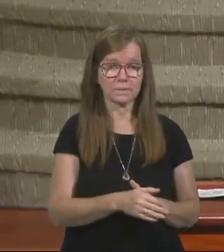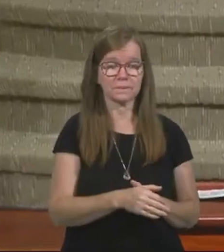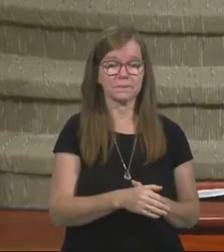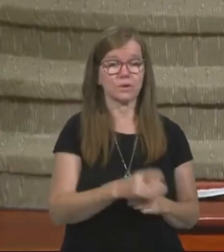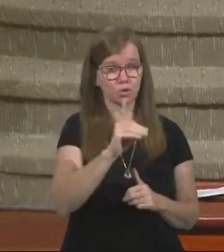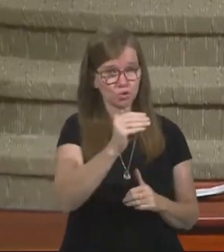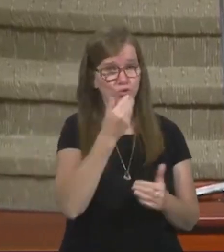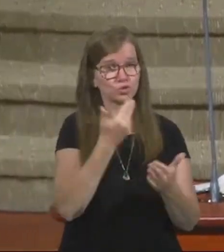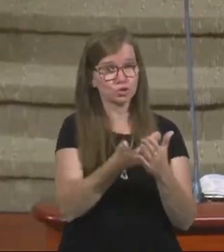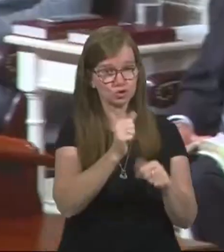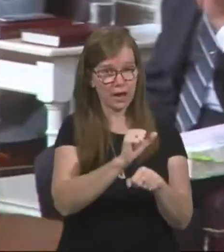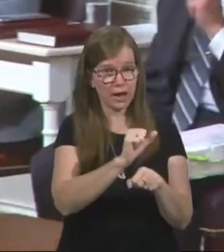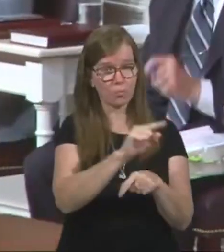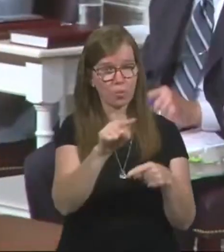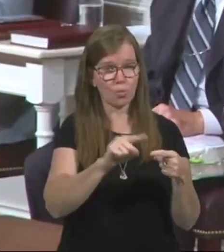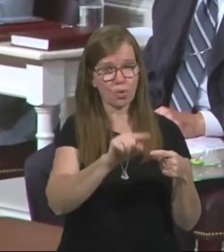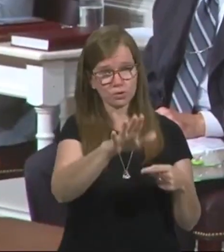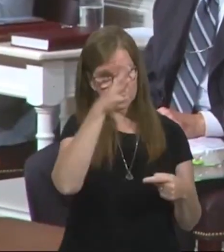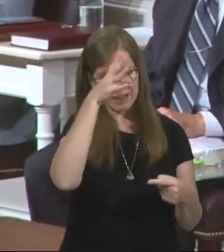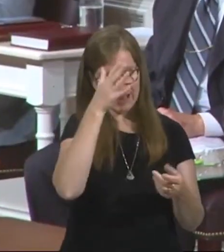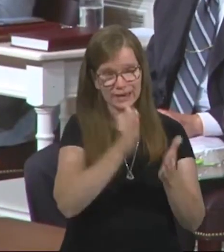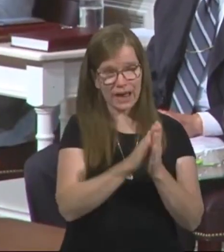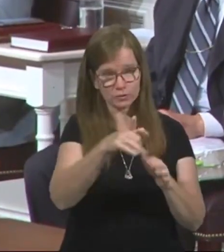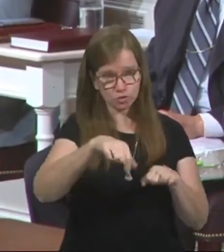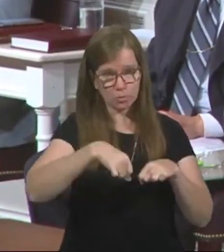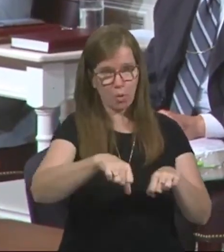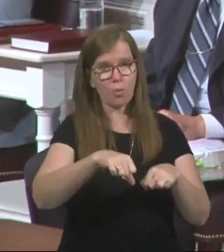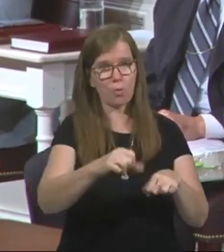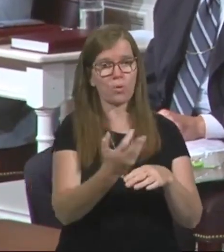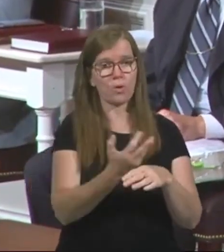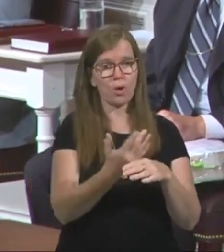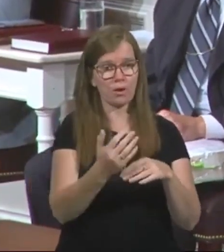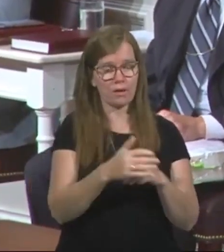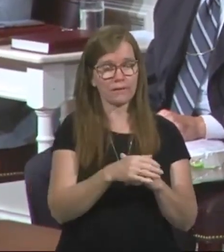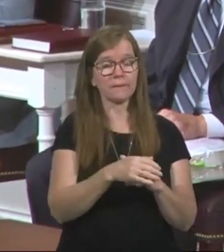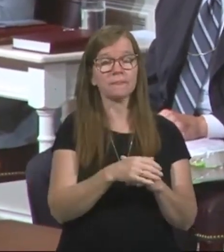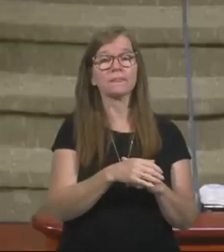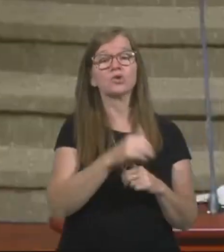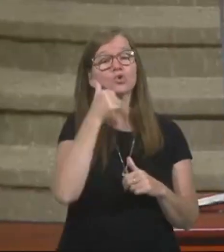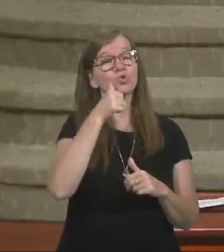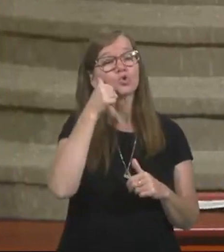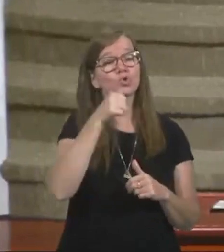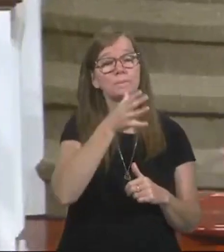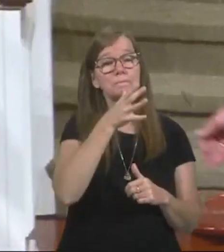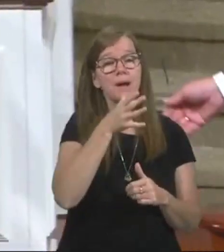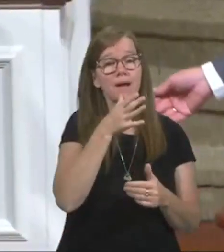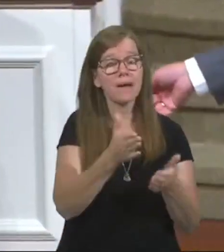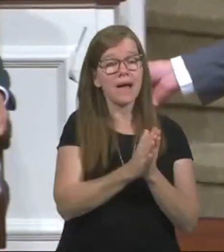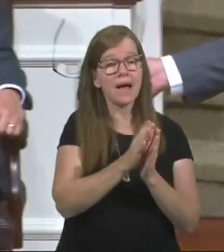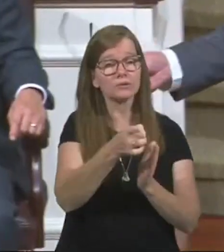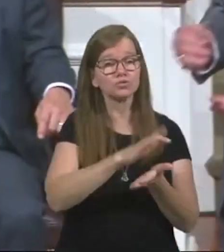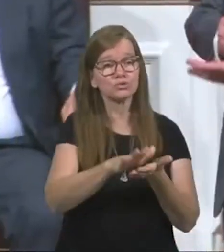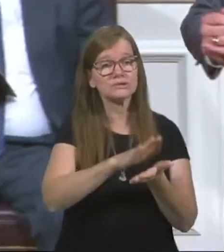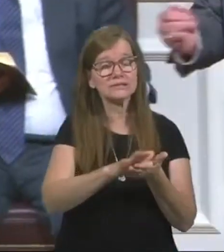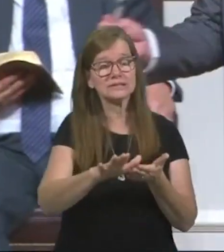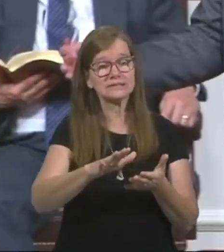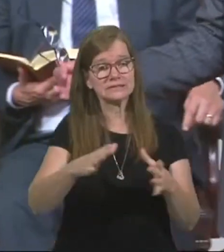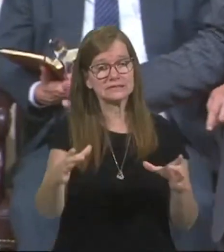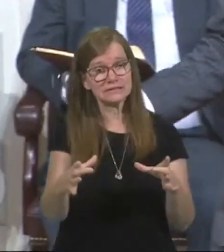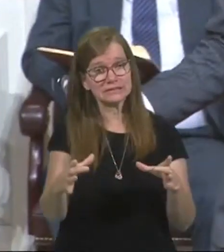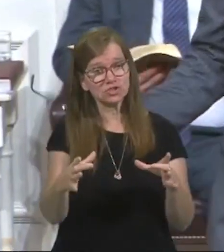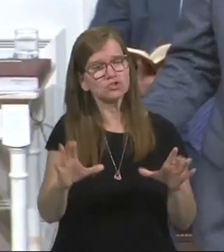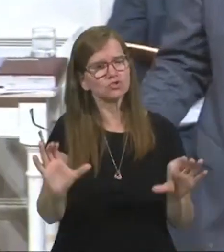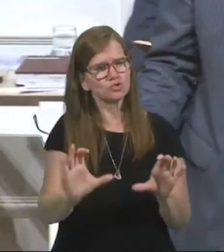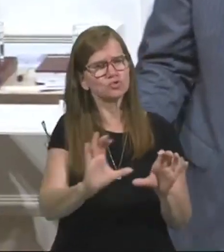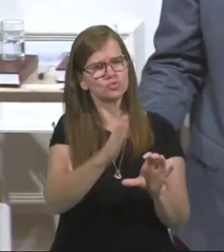Do a good job when your dad asks you to mow the lawn. Do a good job with that. Girls, when mom asks you to clean the dishes, do it to